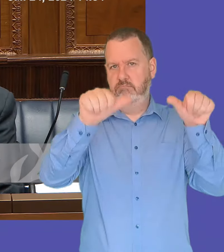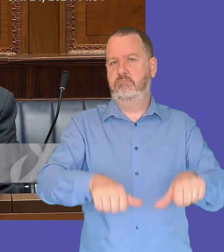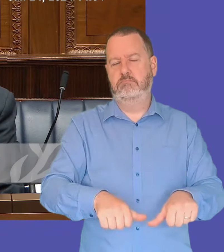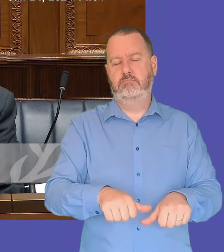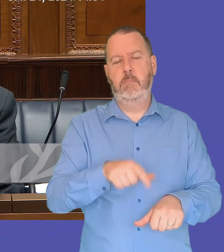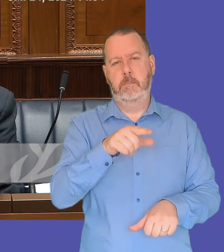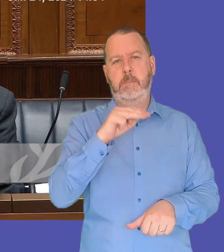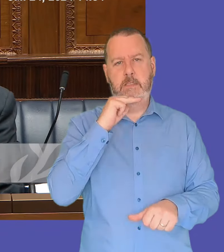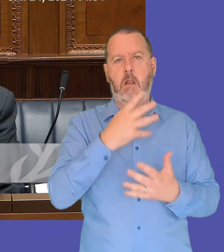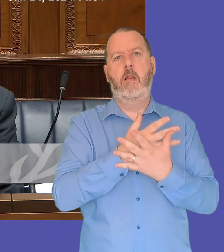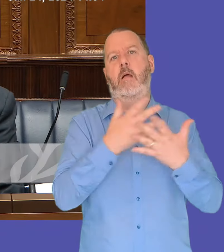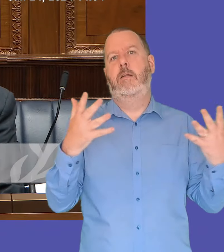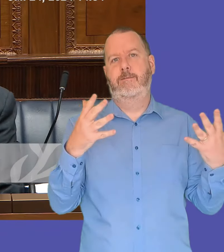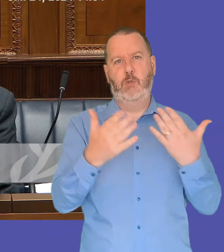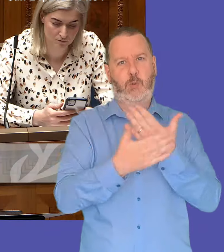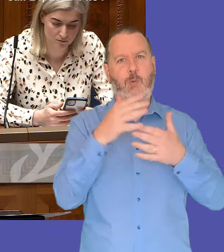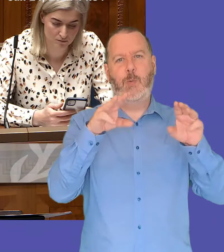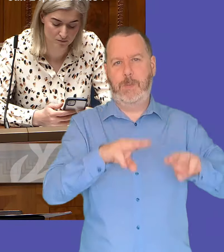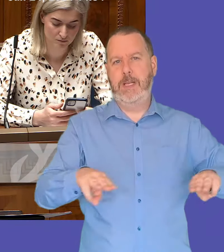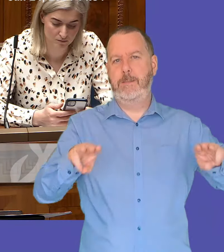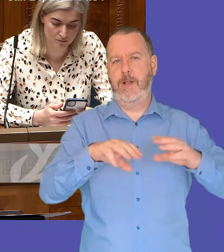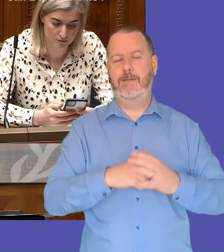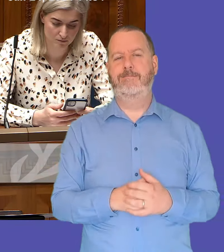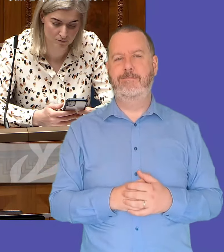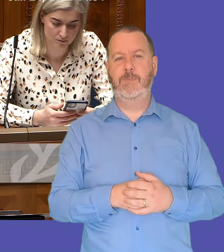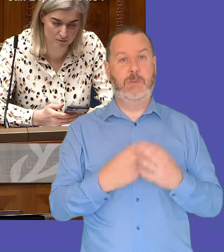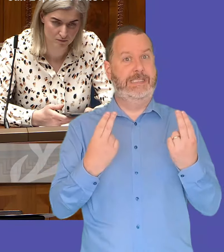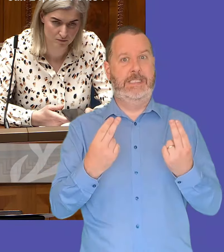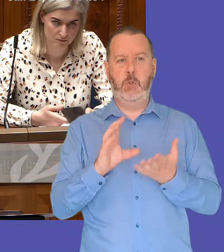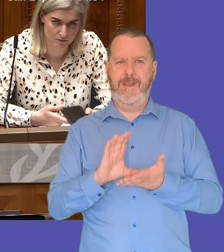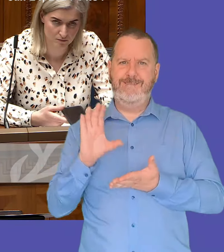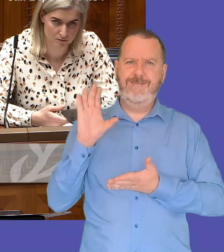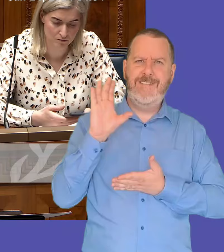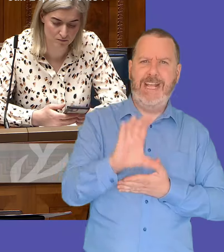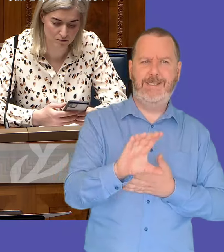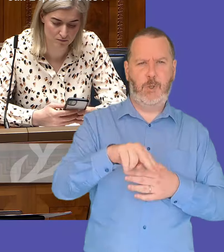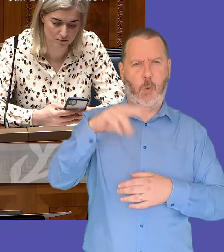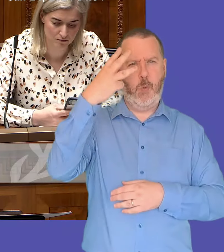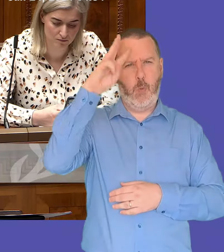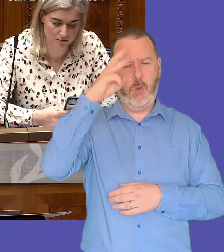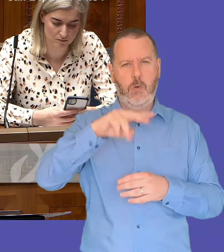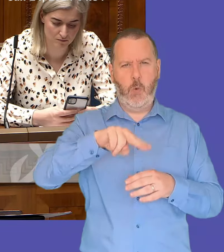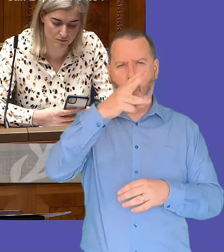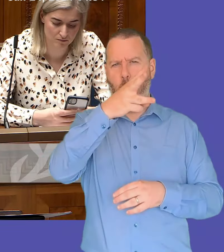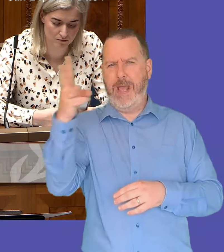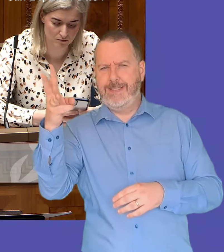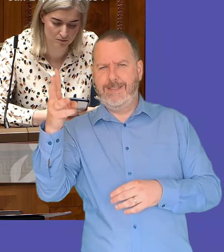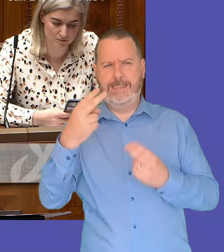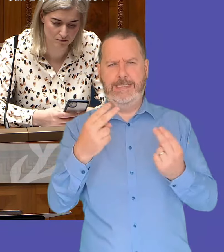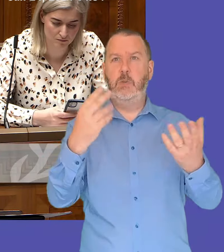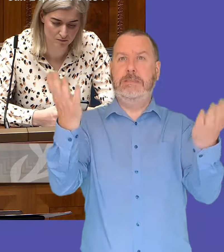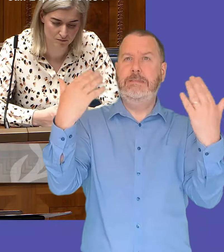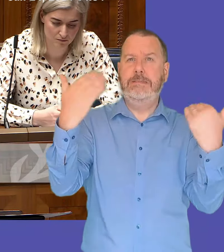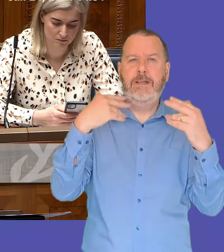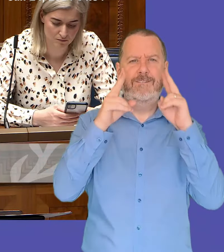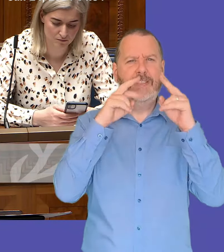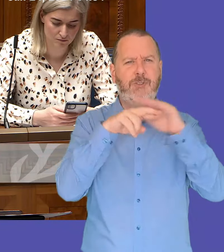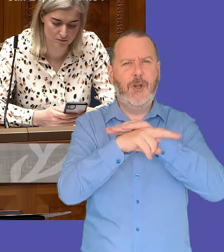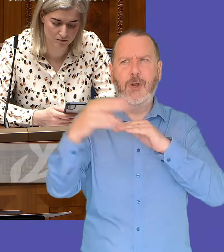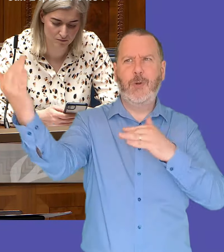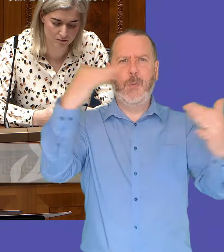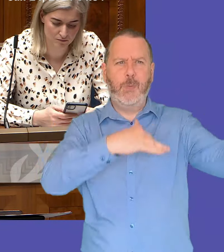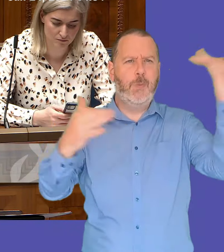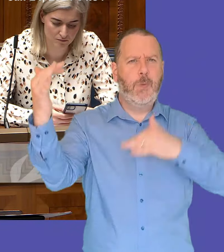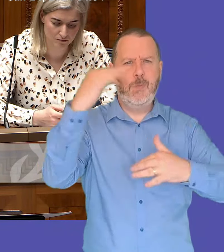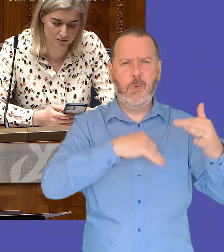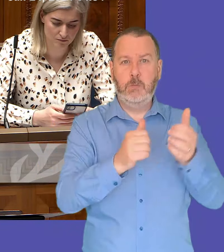means again this is about um that investment in the northwest it's about all the visitors that it brings it's about the the legacy